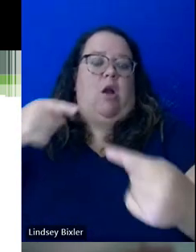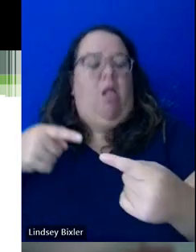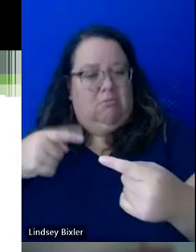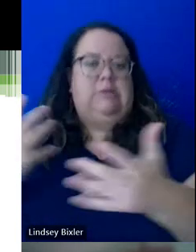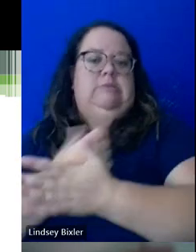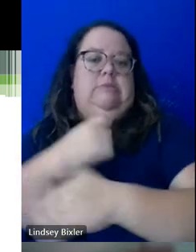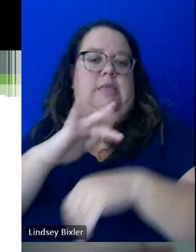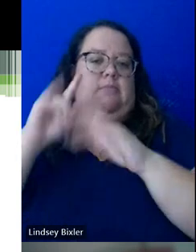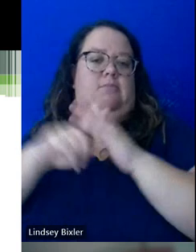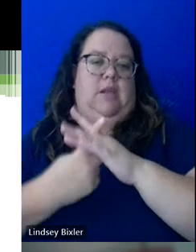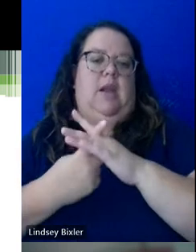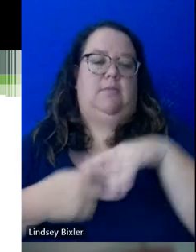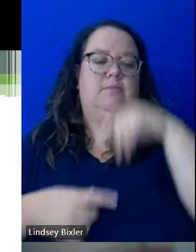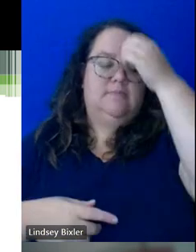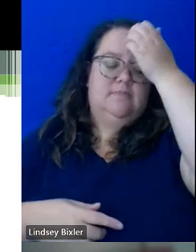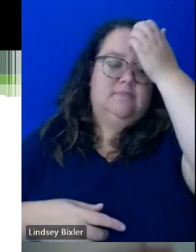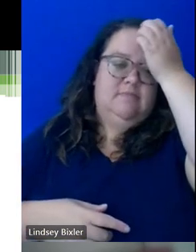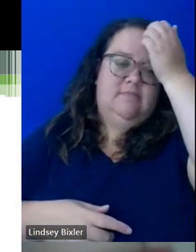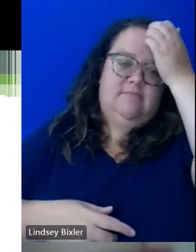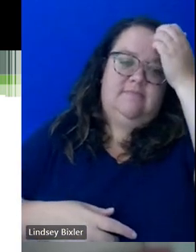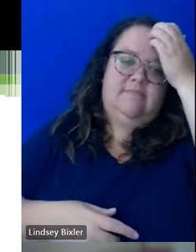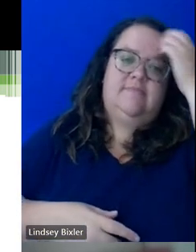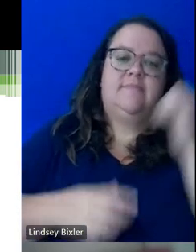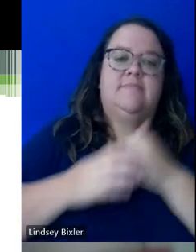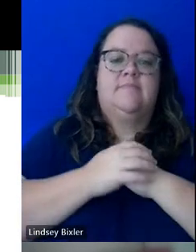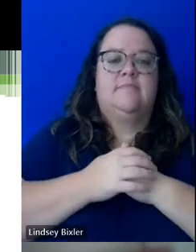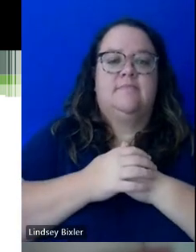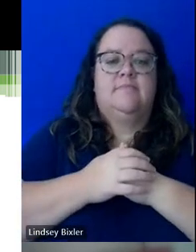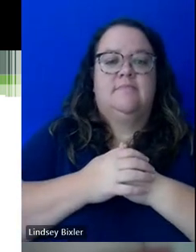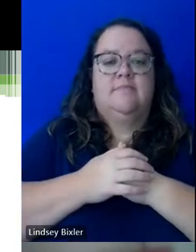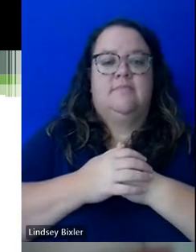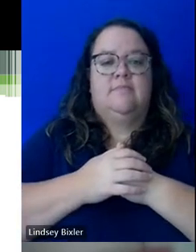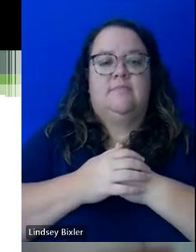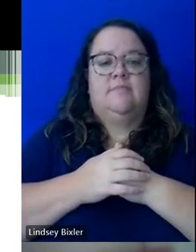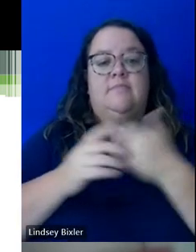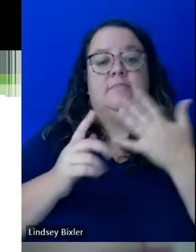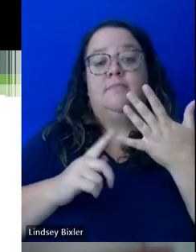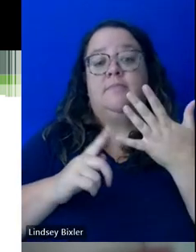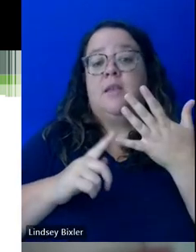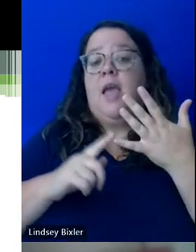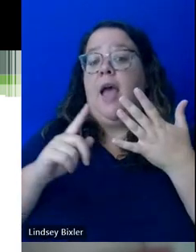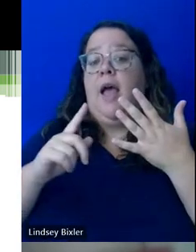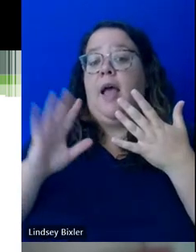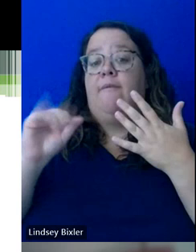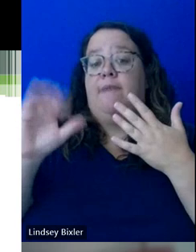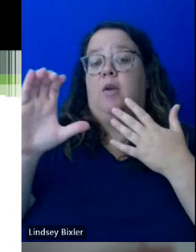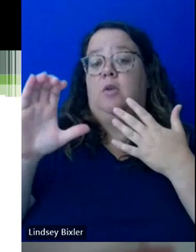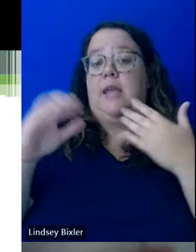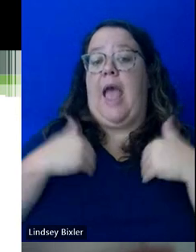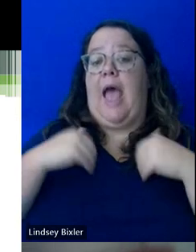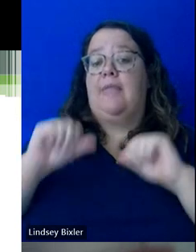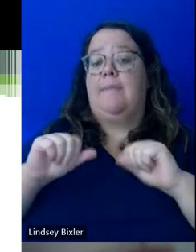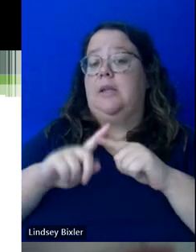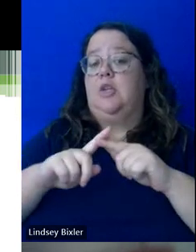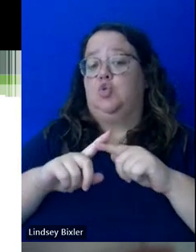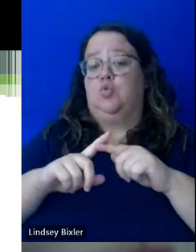course. And lastly, on this note, again, faculty have the ability to design their course